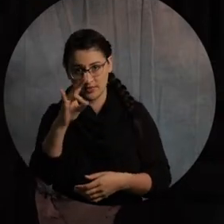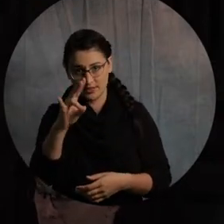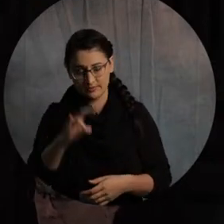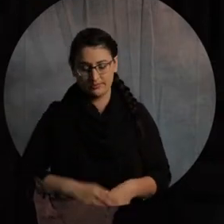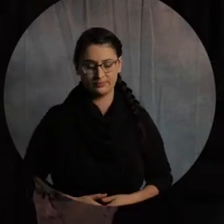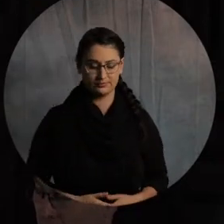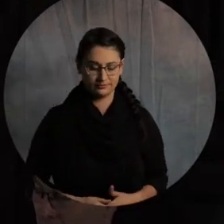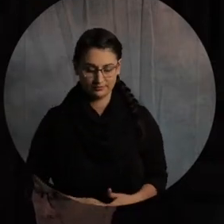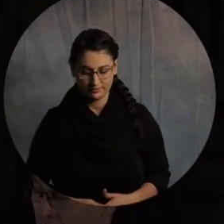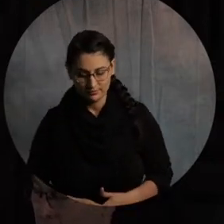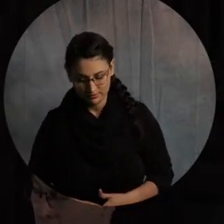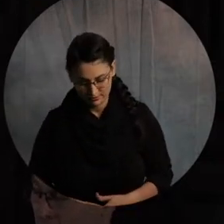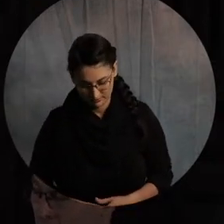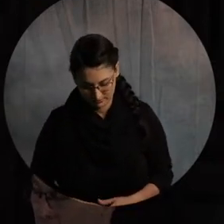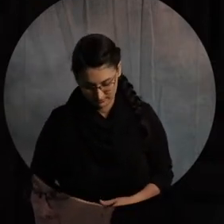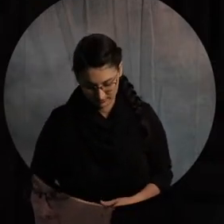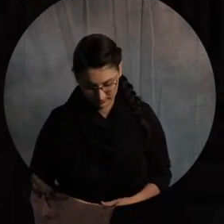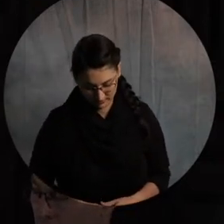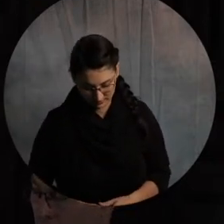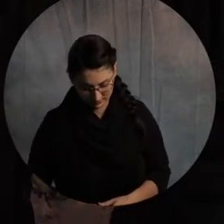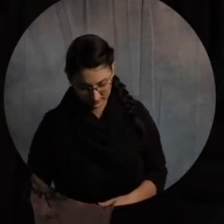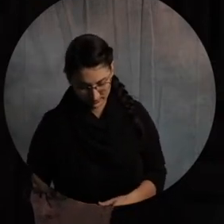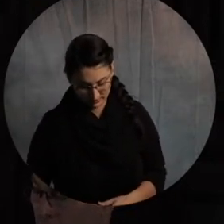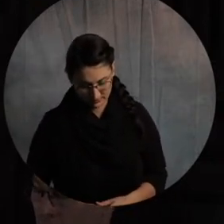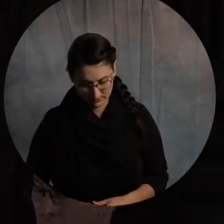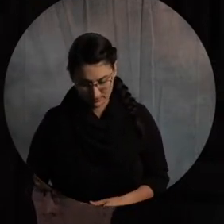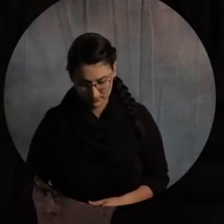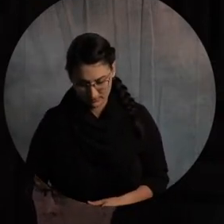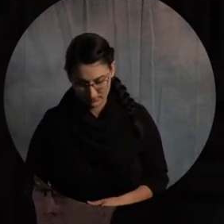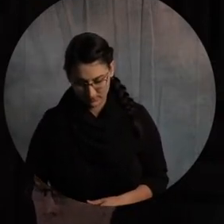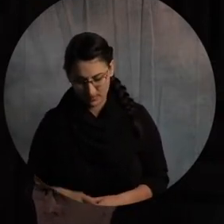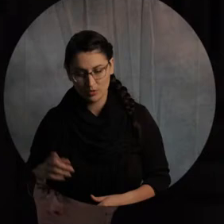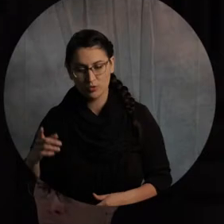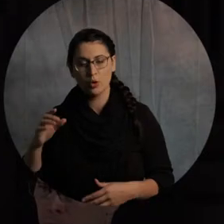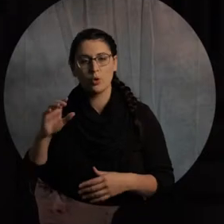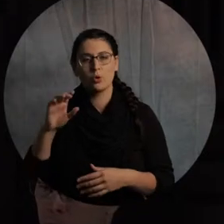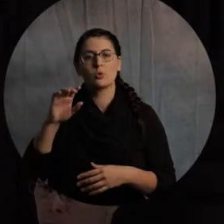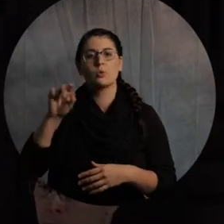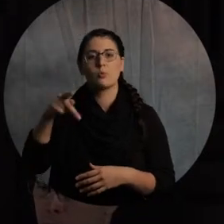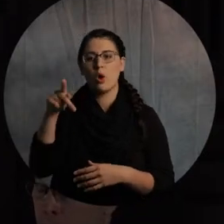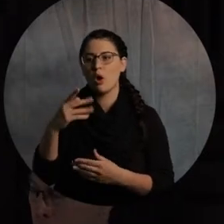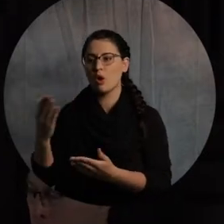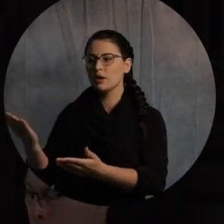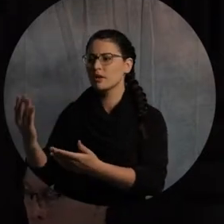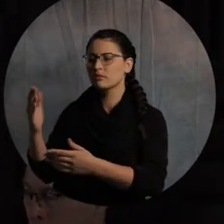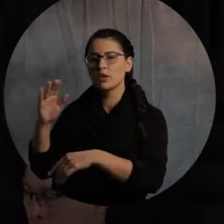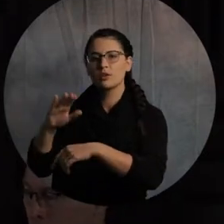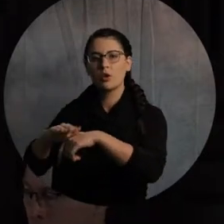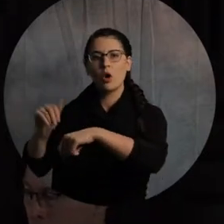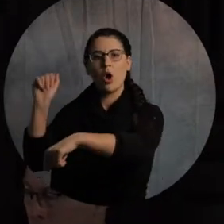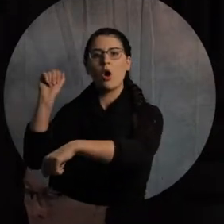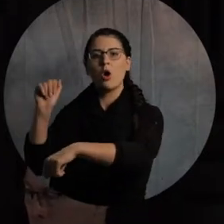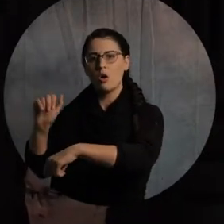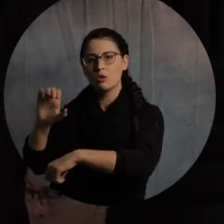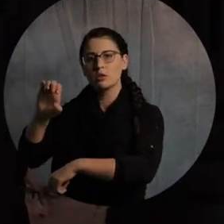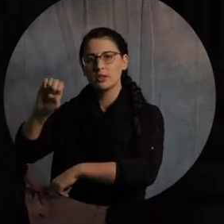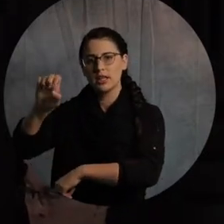he sent to Ephesus and called the elders of the church to come to him, and when they came to him, he said to them,